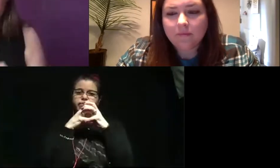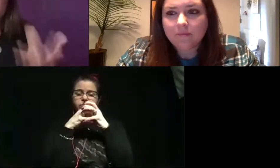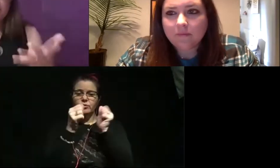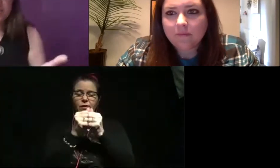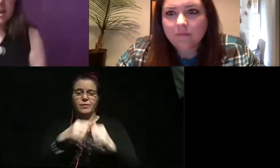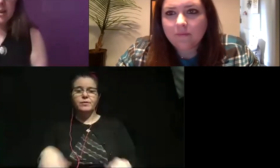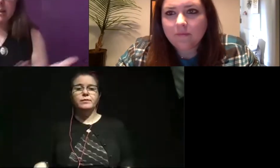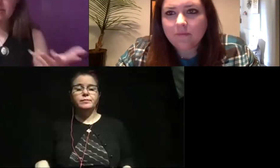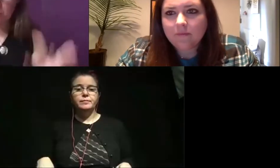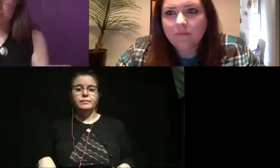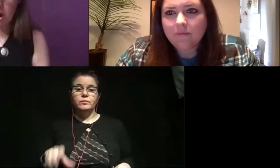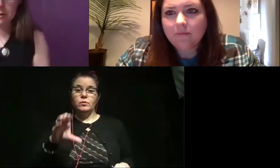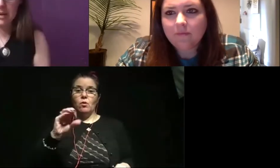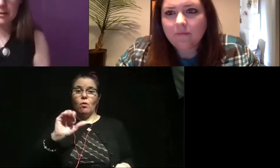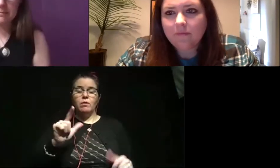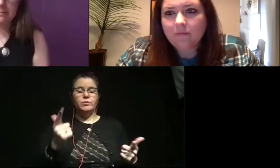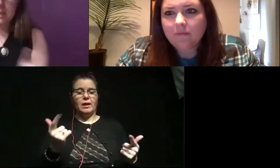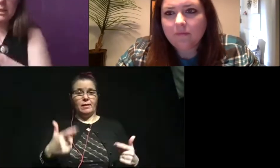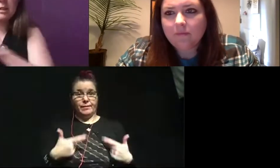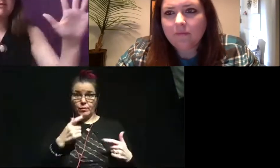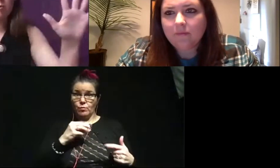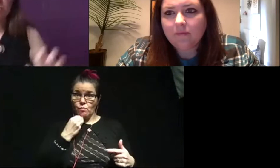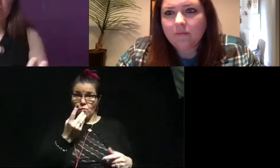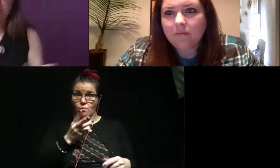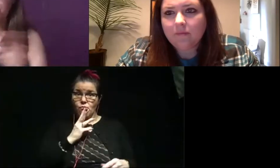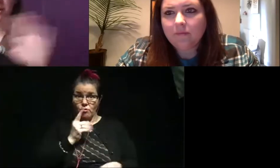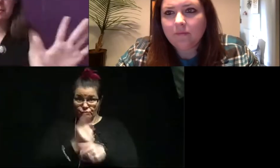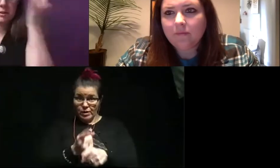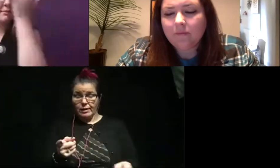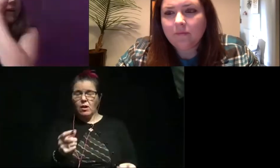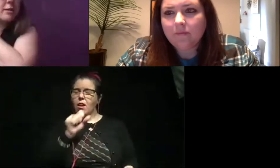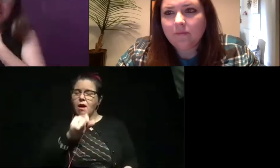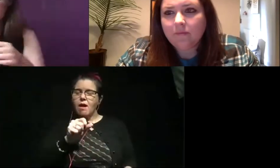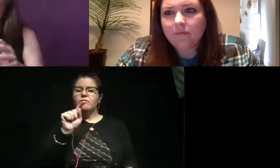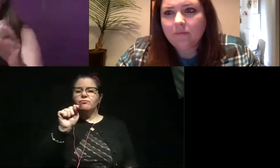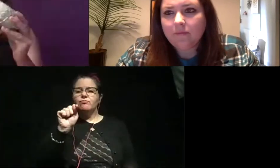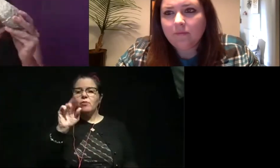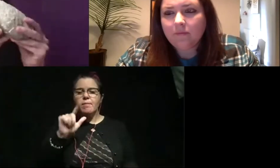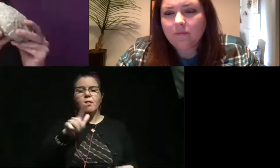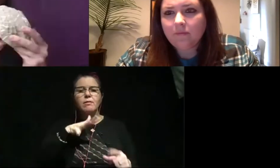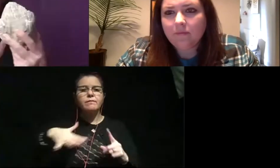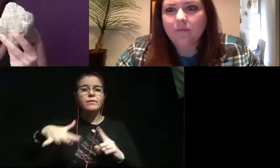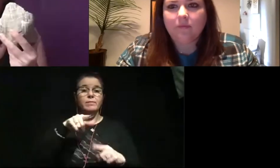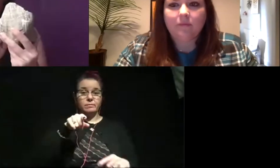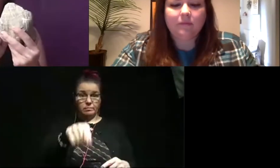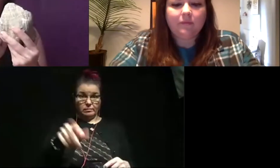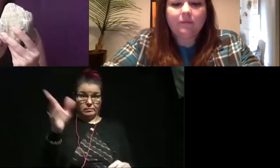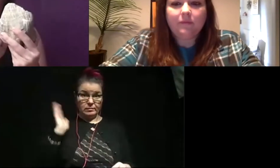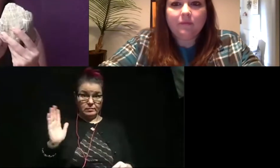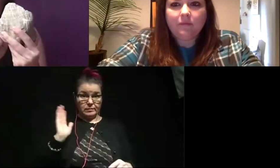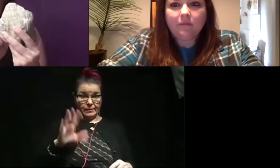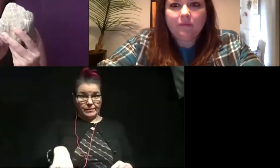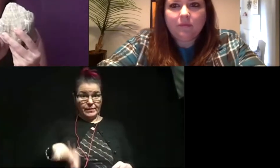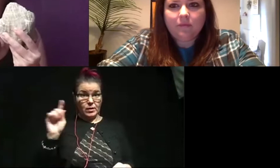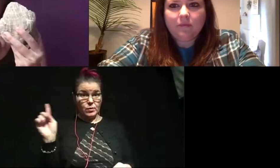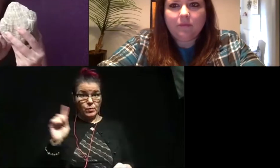And corals today, they live in warm water, right? They love warm water, tropical environments. This is a fossil I found